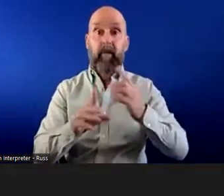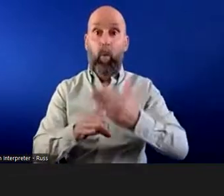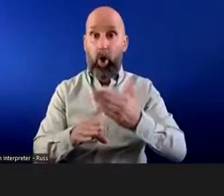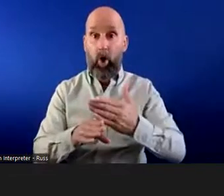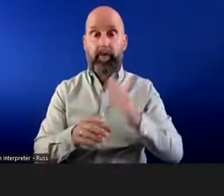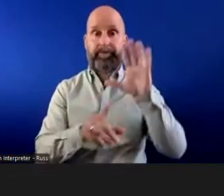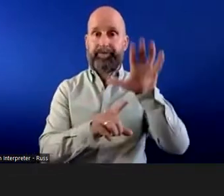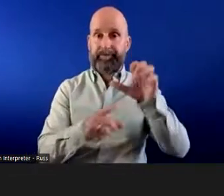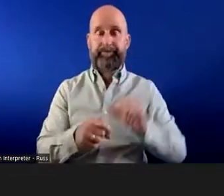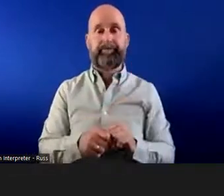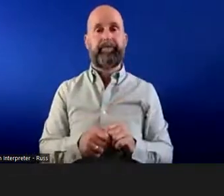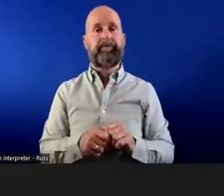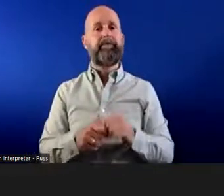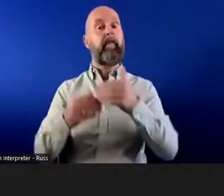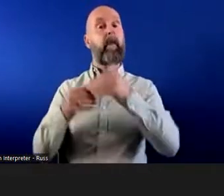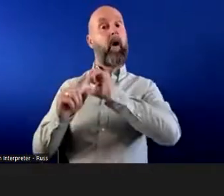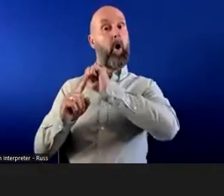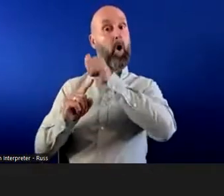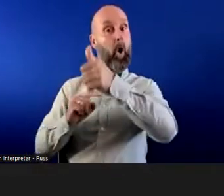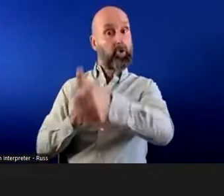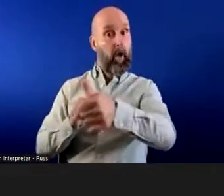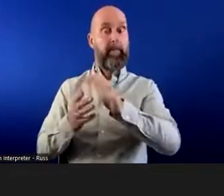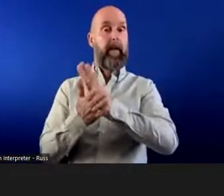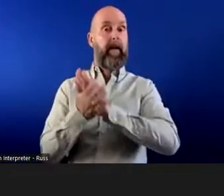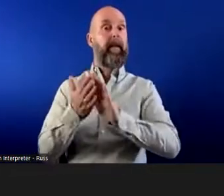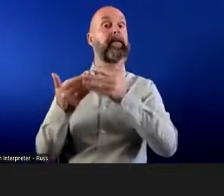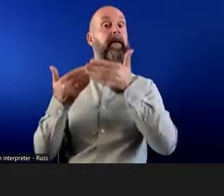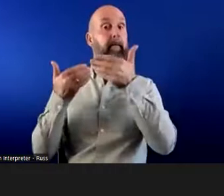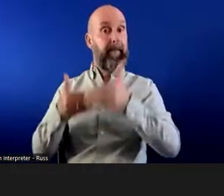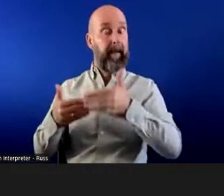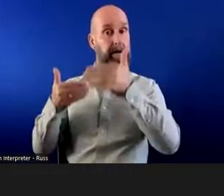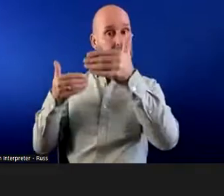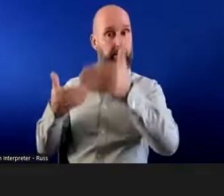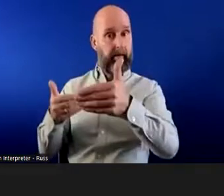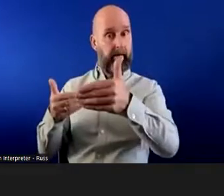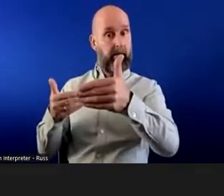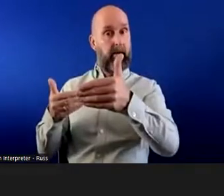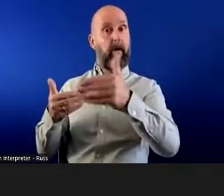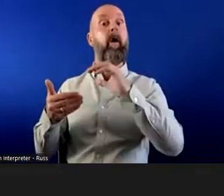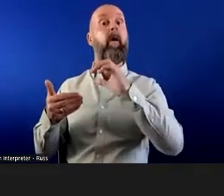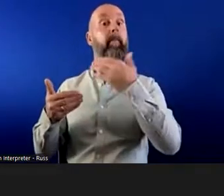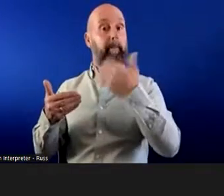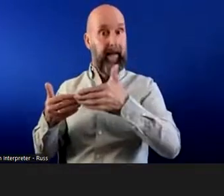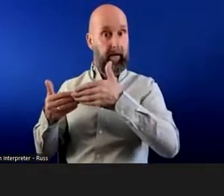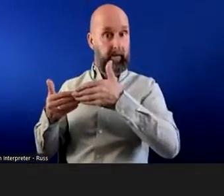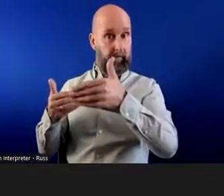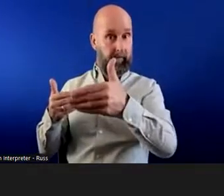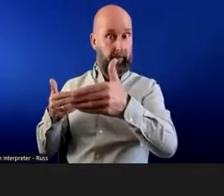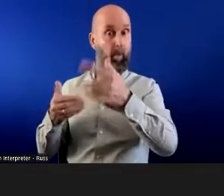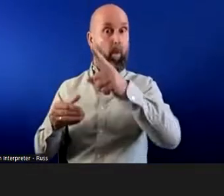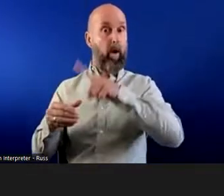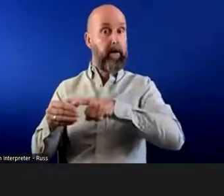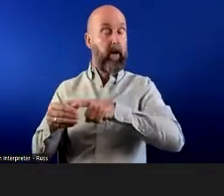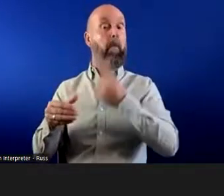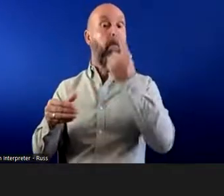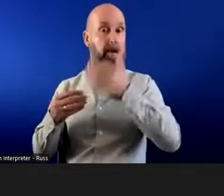And now long term means the impairment has lasted or is likely to last or has lasted at least 12 months.